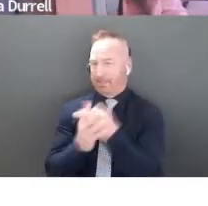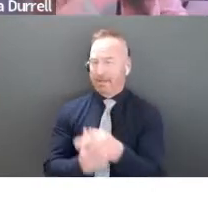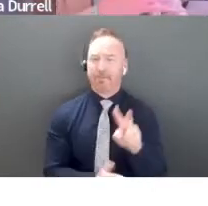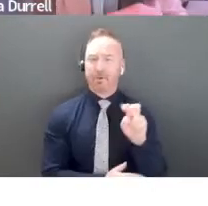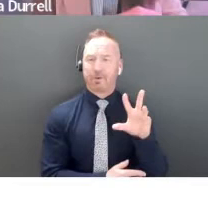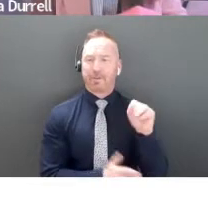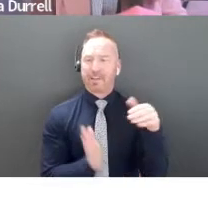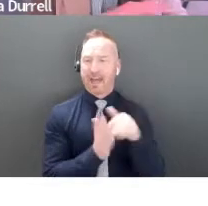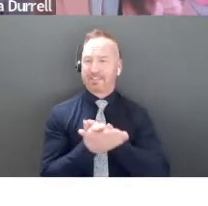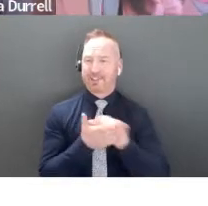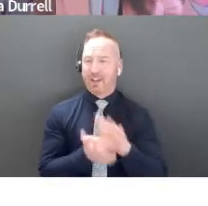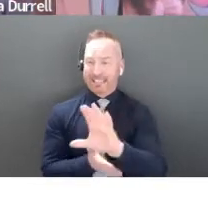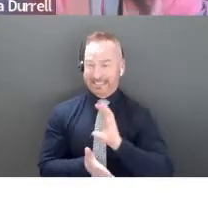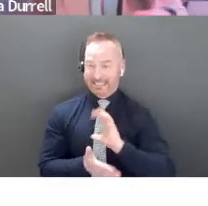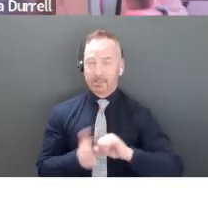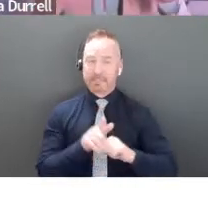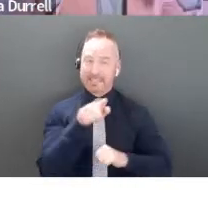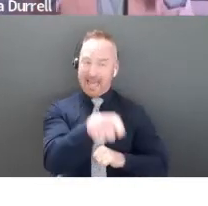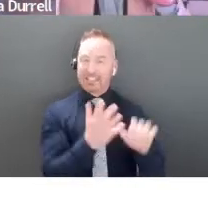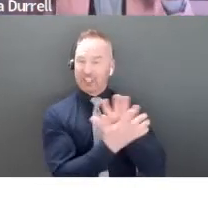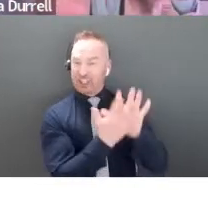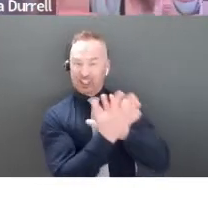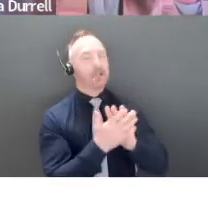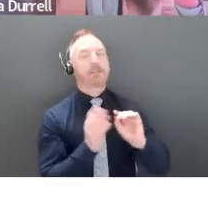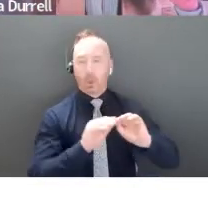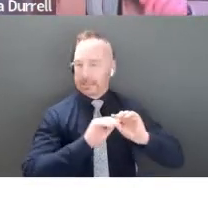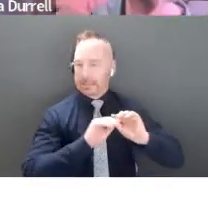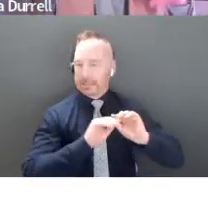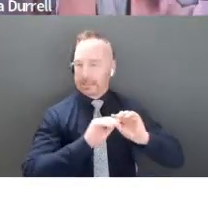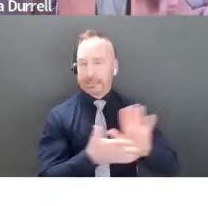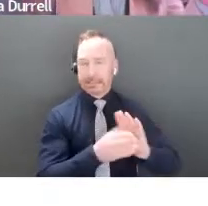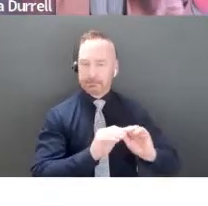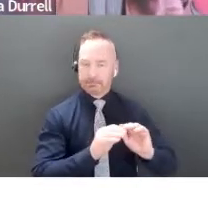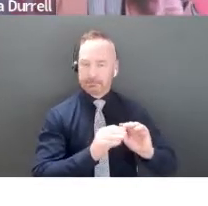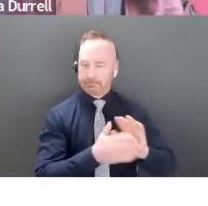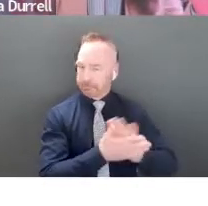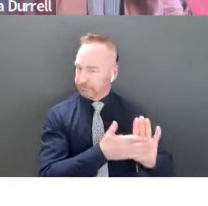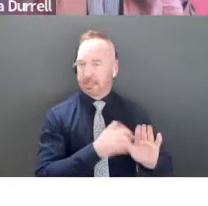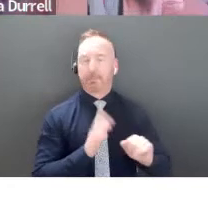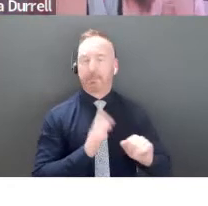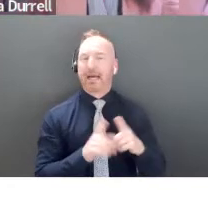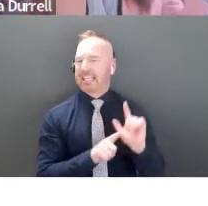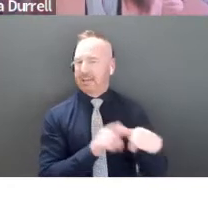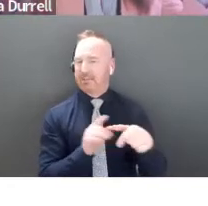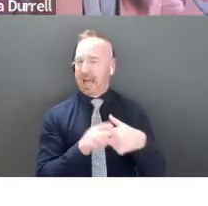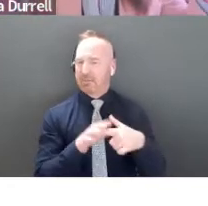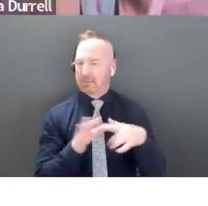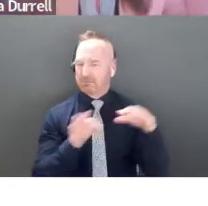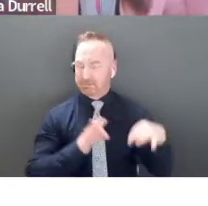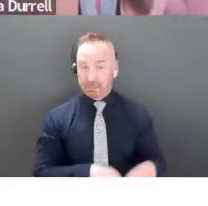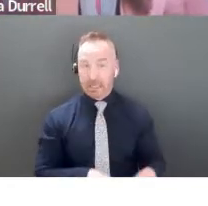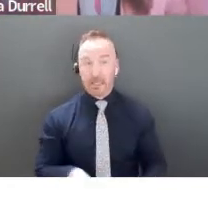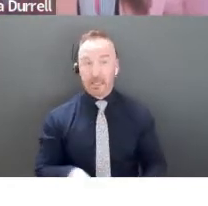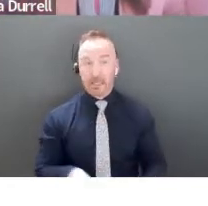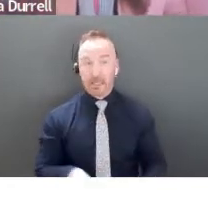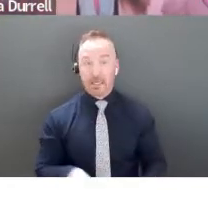you, make them clean there. That's my best advice. Okay. But I'll tell you more about that later. Okay. So now we're in the solution, right? This is your big aha moment.